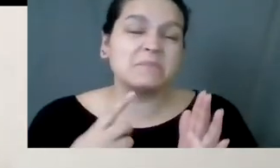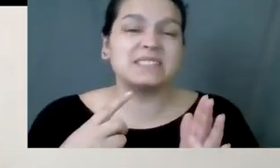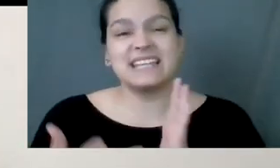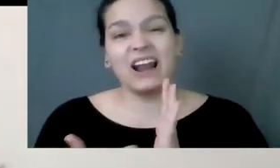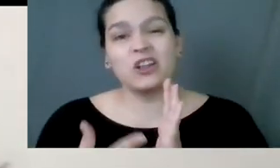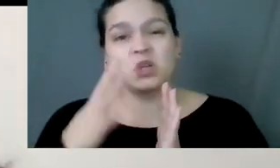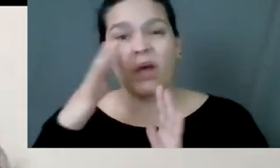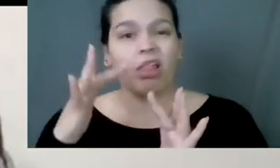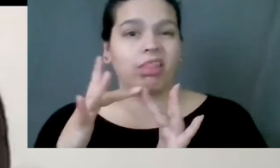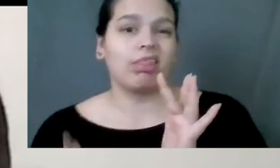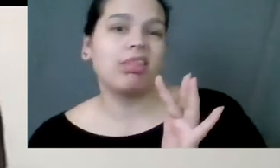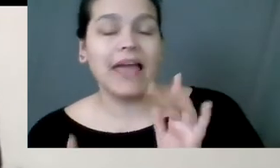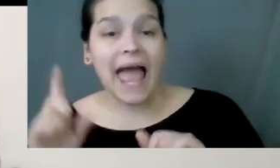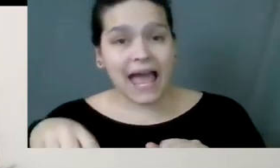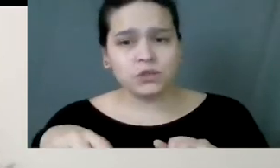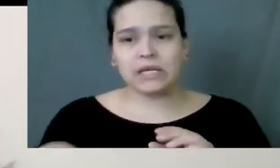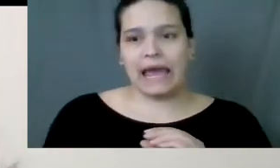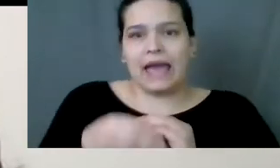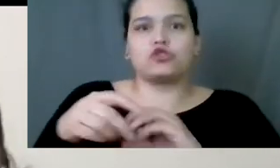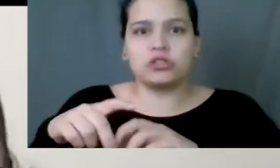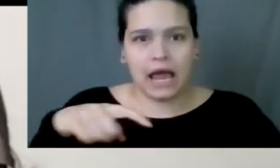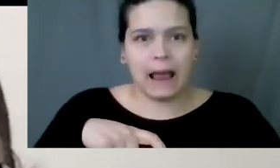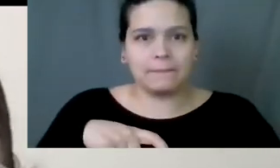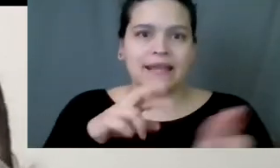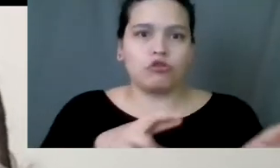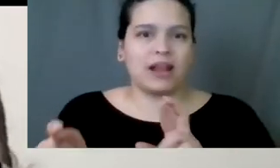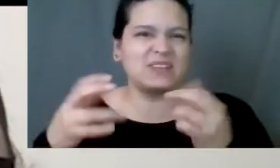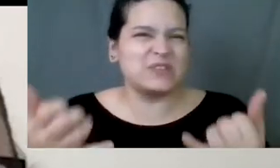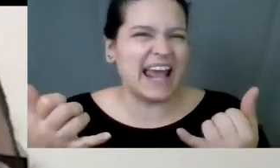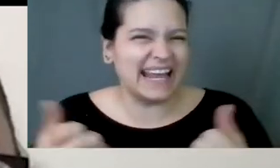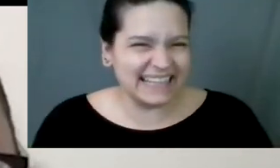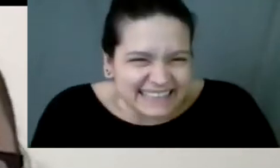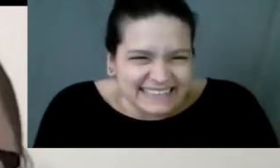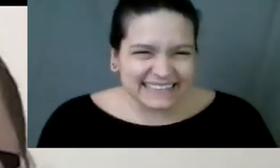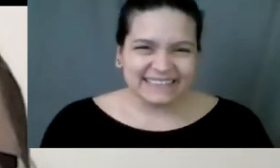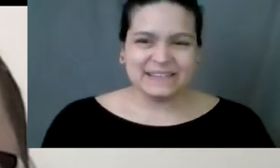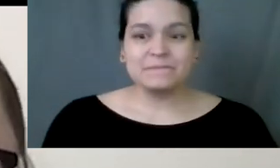fails you. So we had to take a little extra time getting ready today.